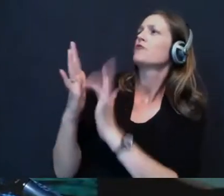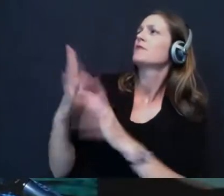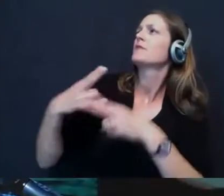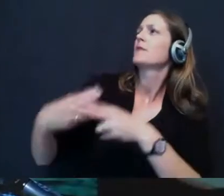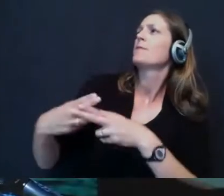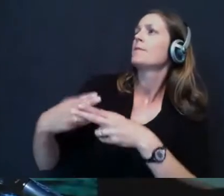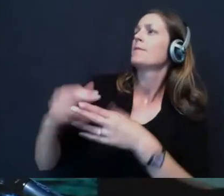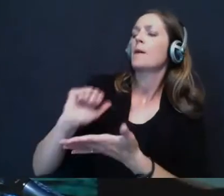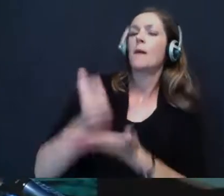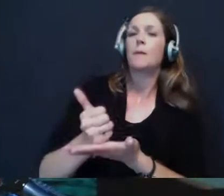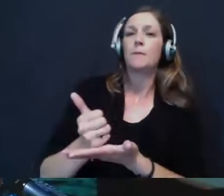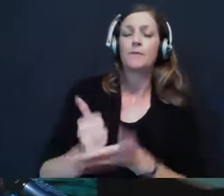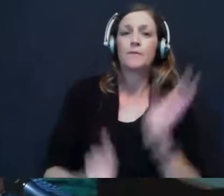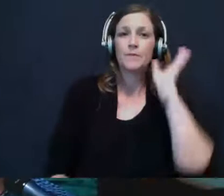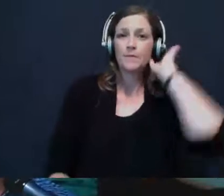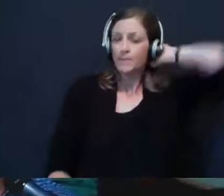Amen.